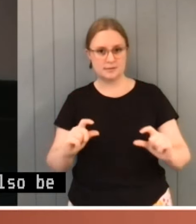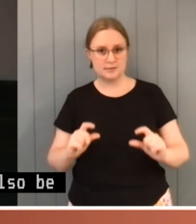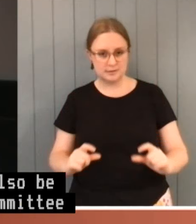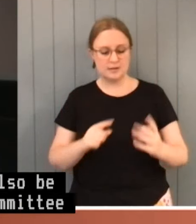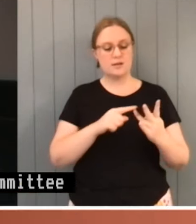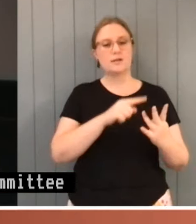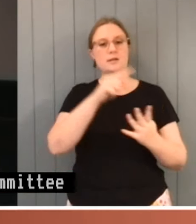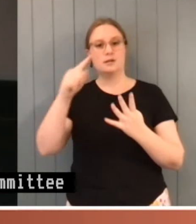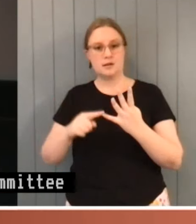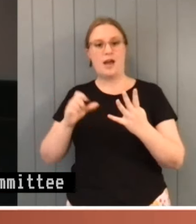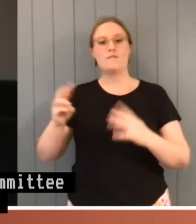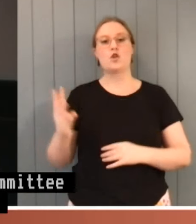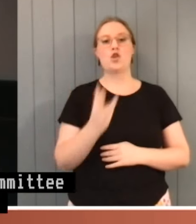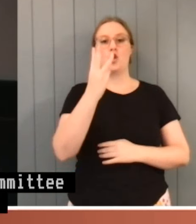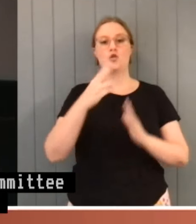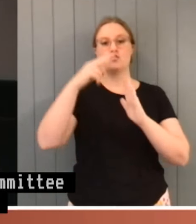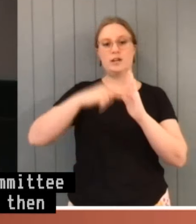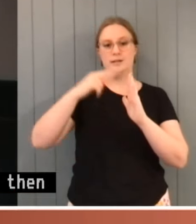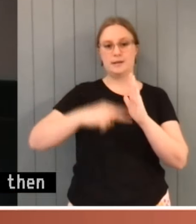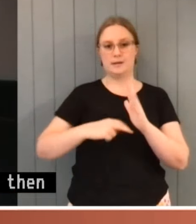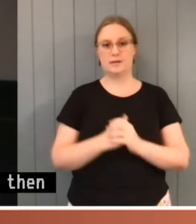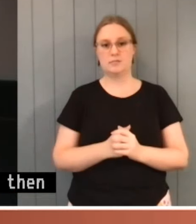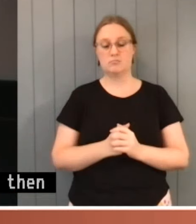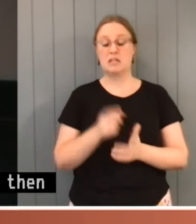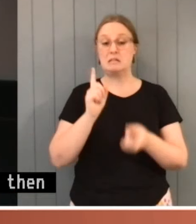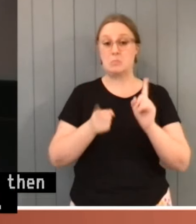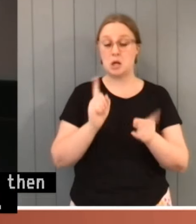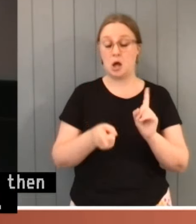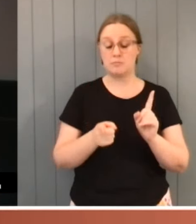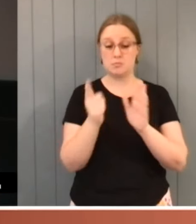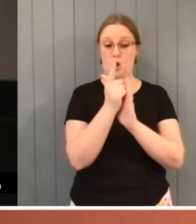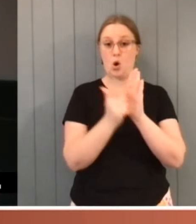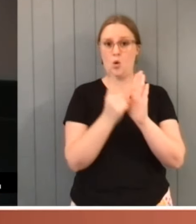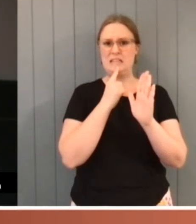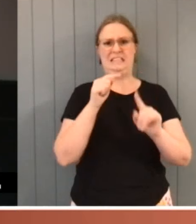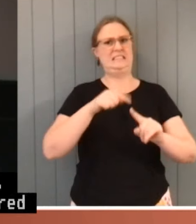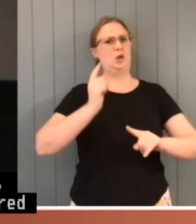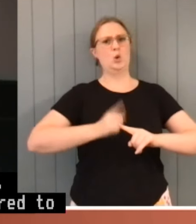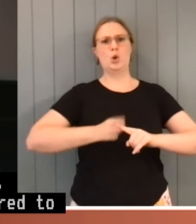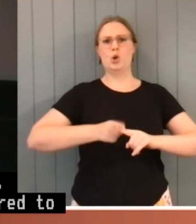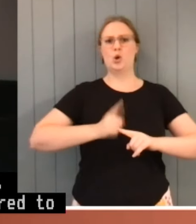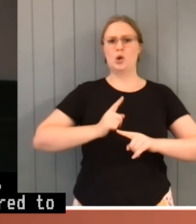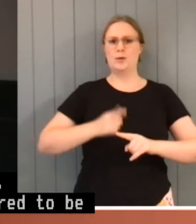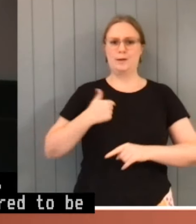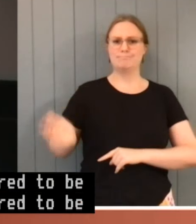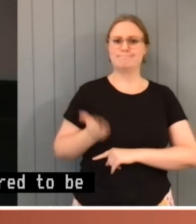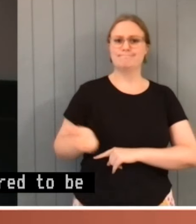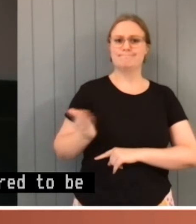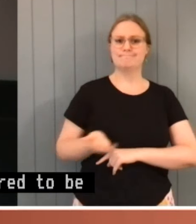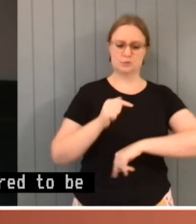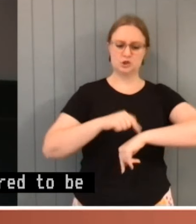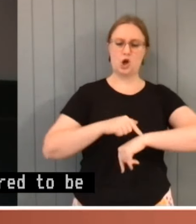reading. Sometimes a bill is declared to be urgent and it's rushed through with time limits and a guillotine